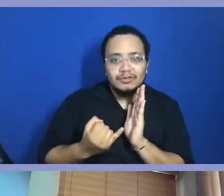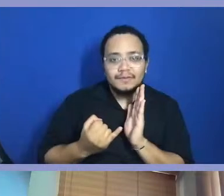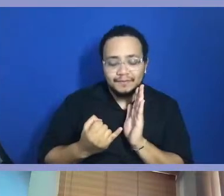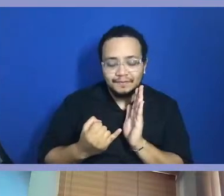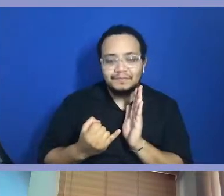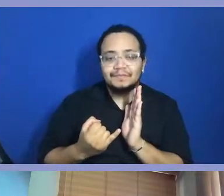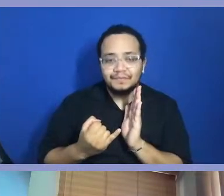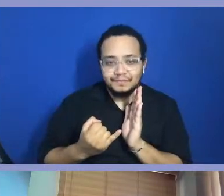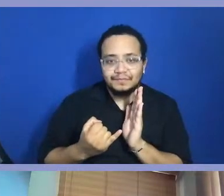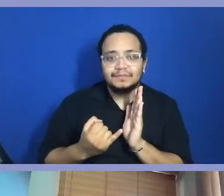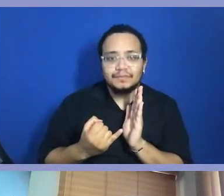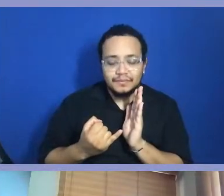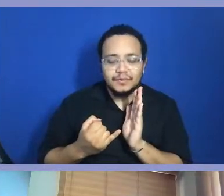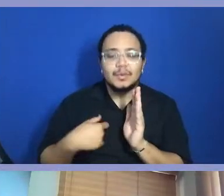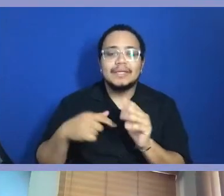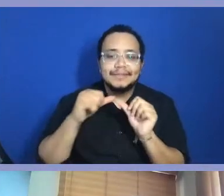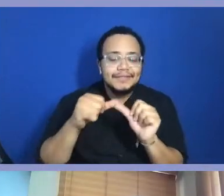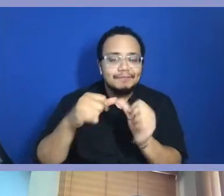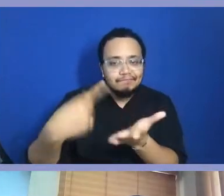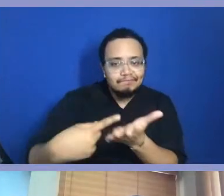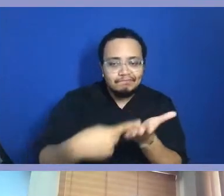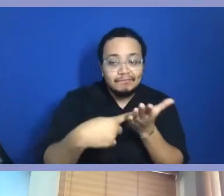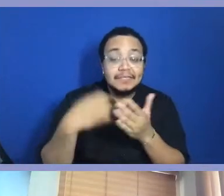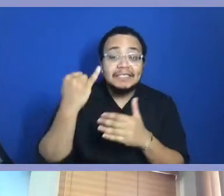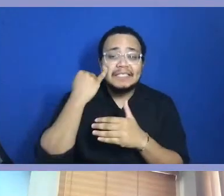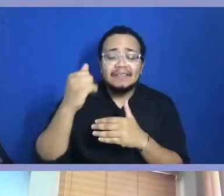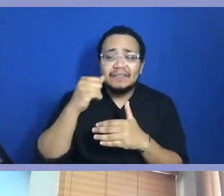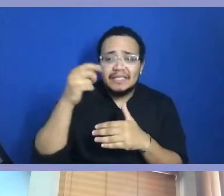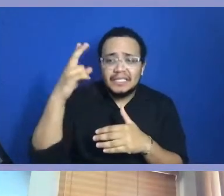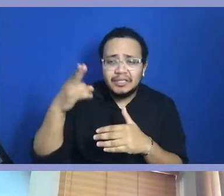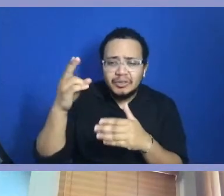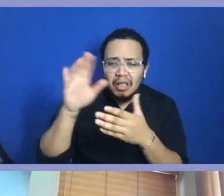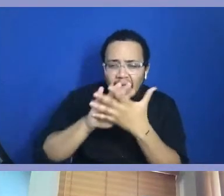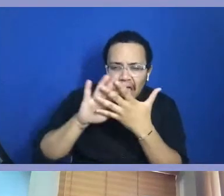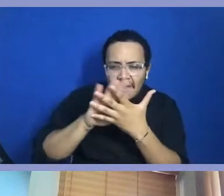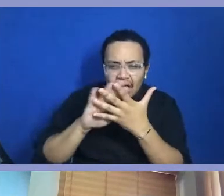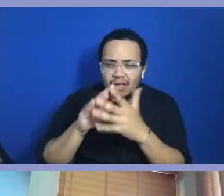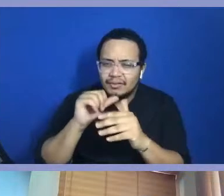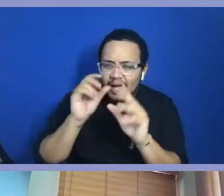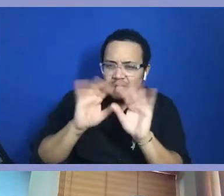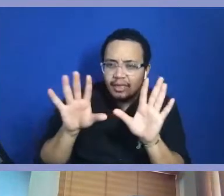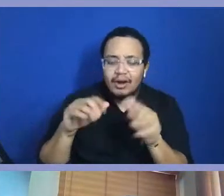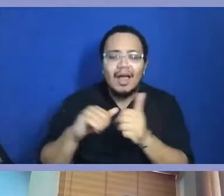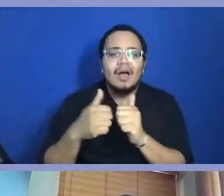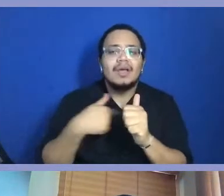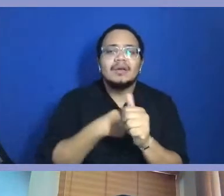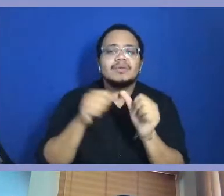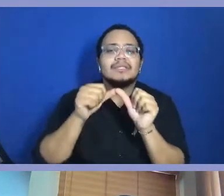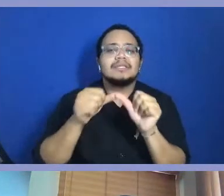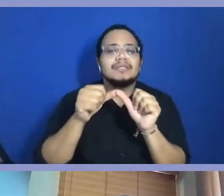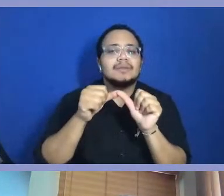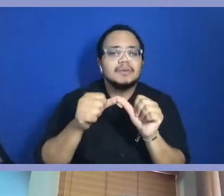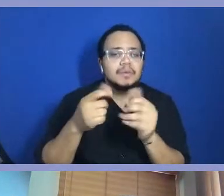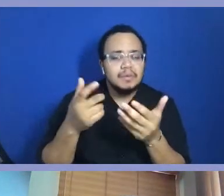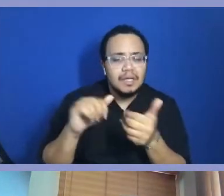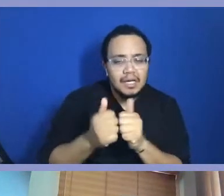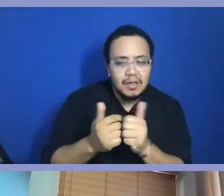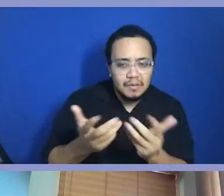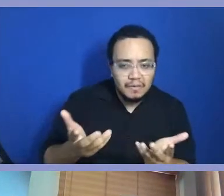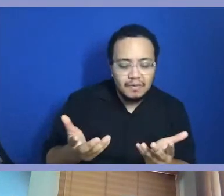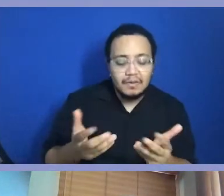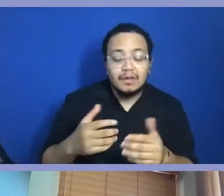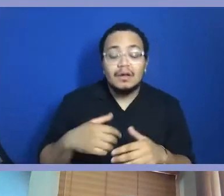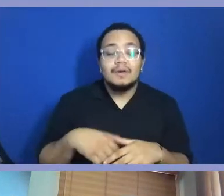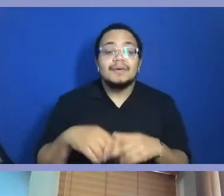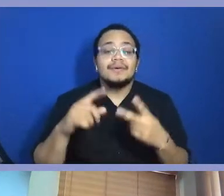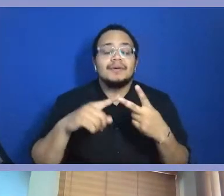can have these conversations. If we don't understand the history, how can we advance? You know, how can we advance to art, right? And I think, you know, developing